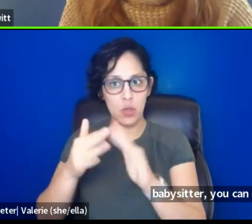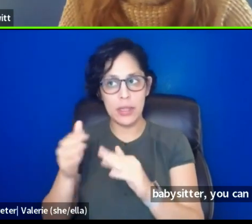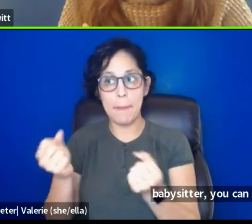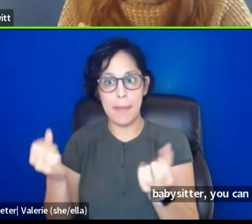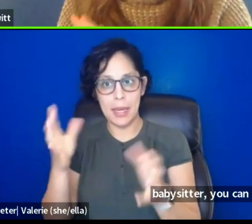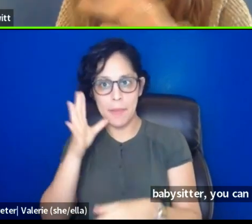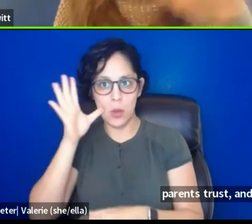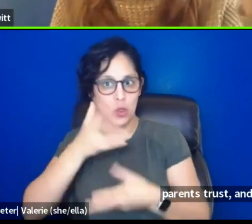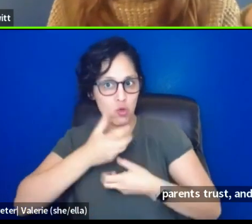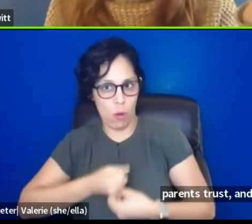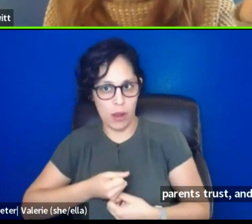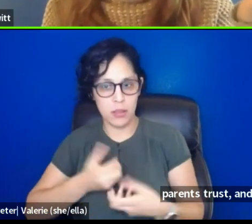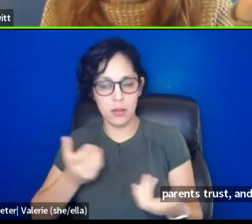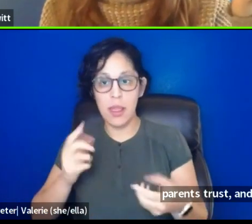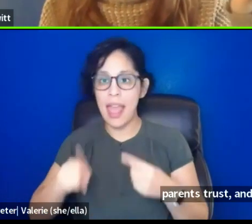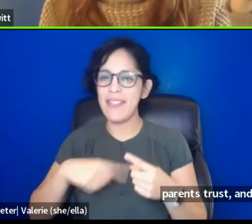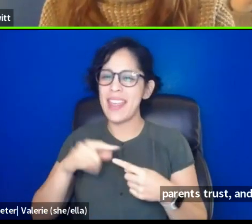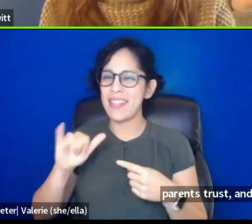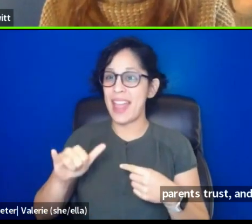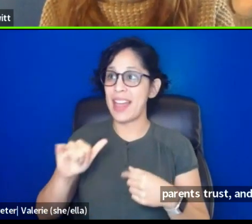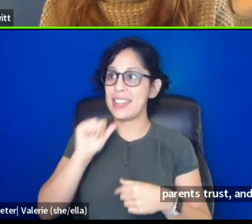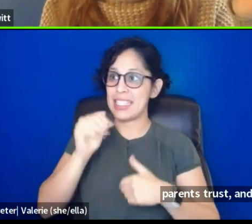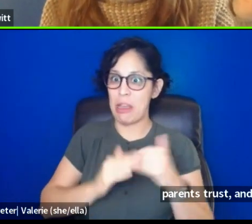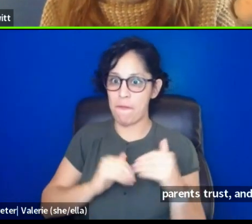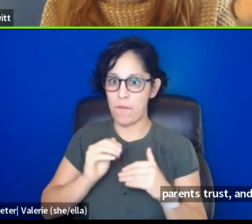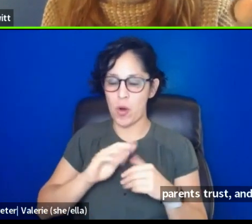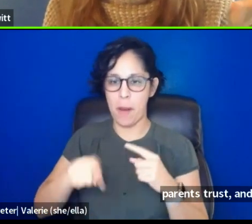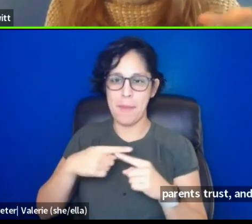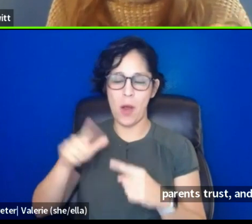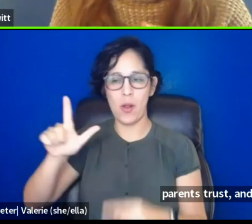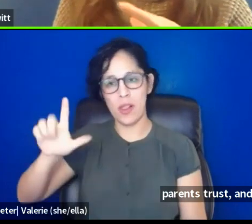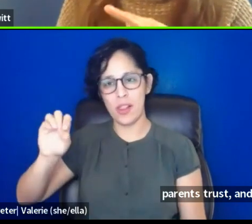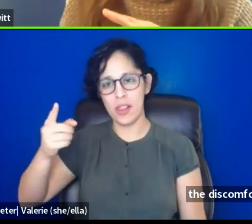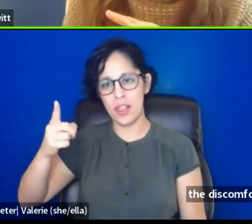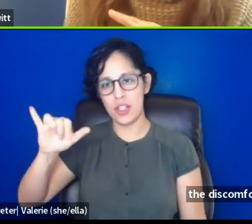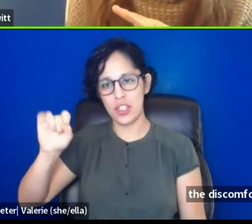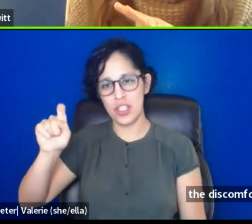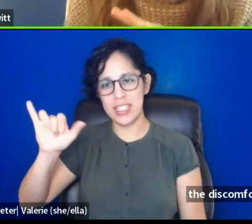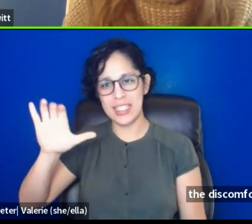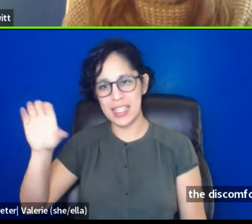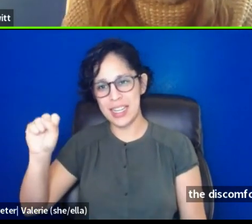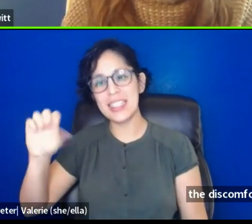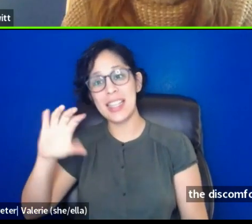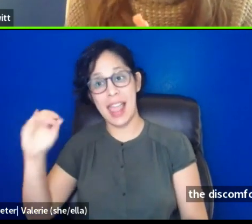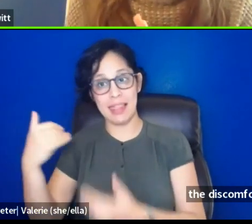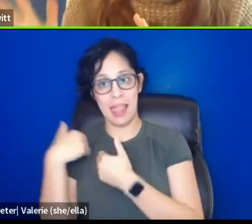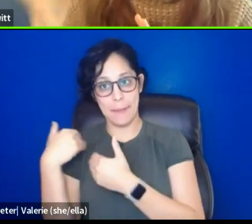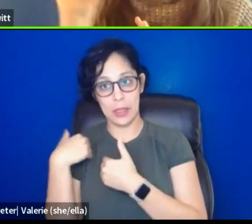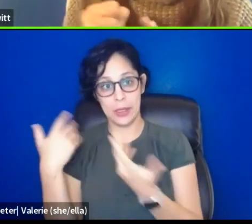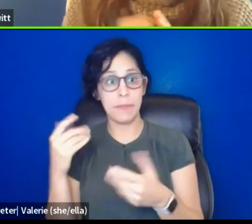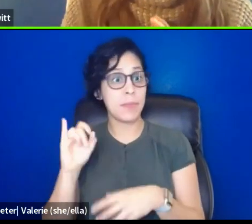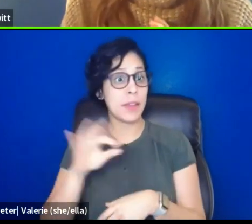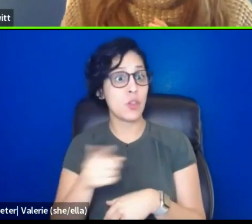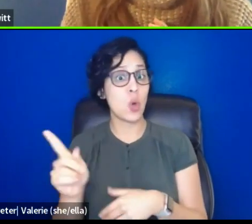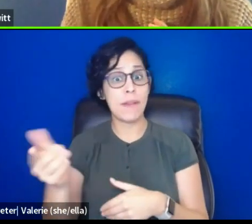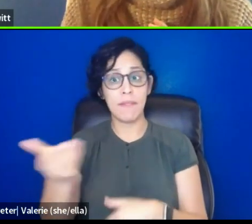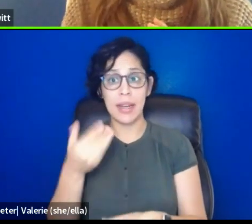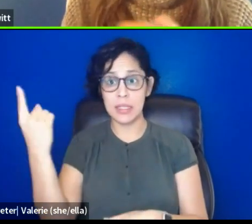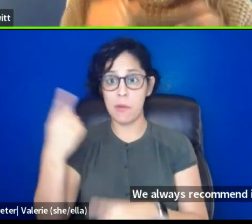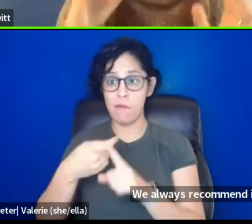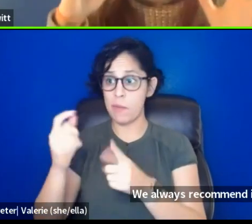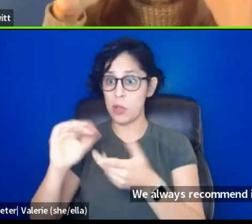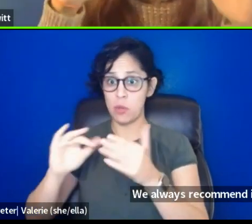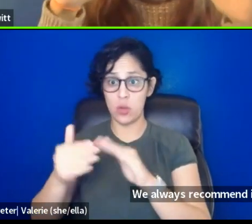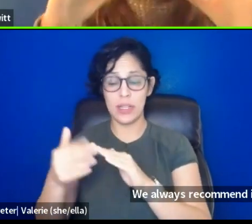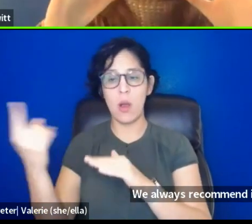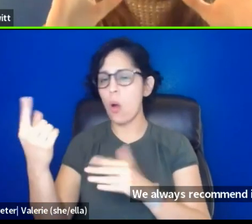you know, to bring the discomfort into the room of logistics and liability. Um, we always recommend if you're just inviting someone from the community,